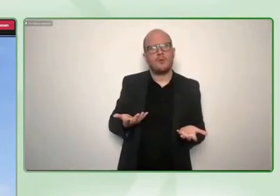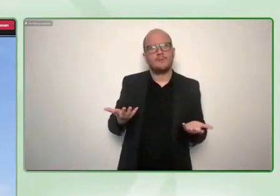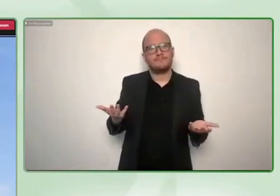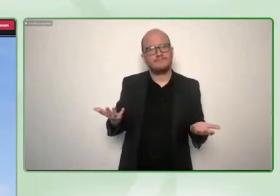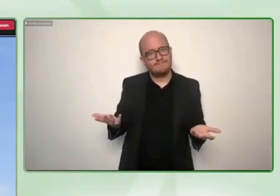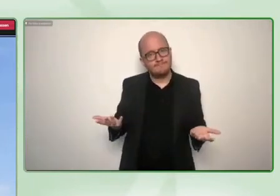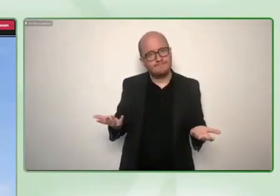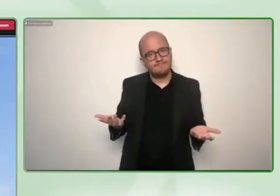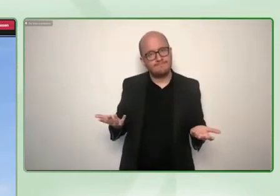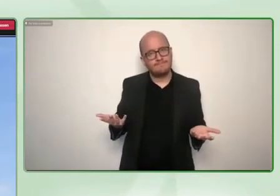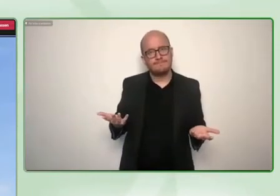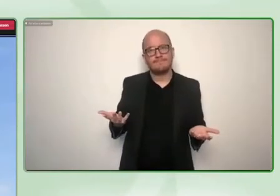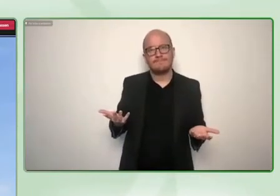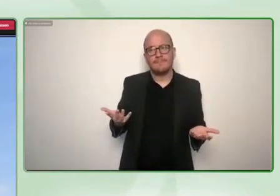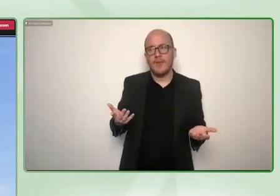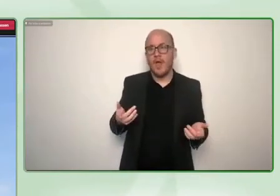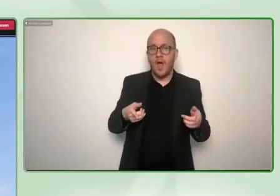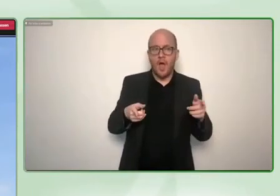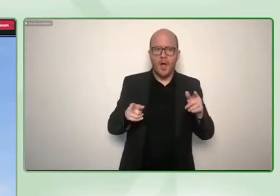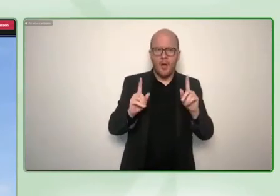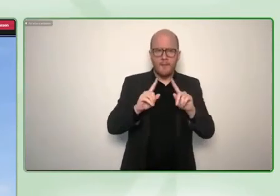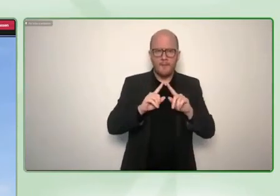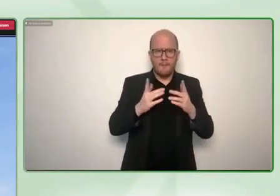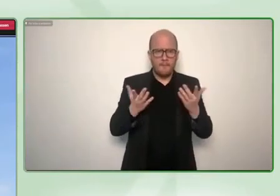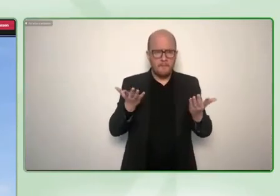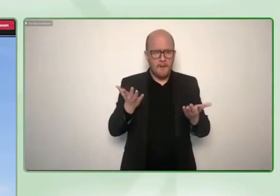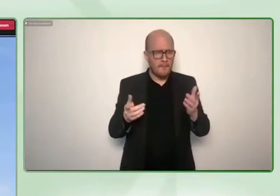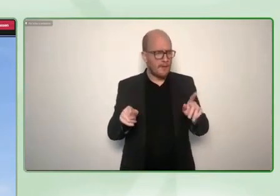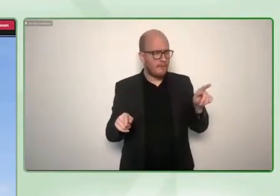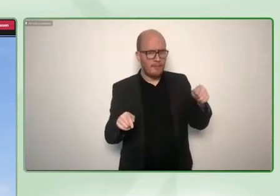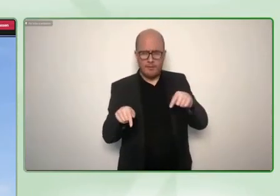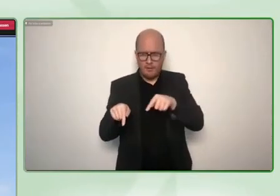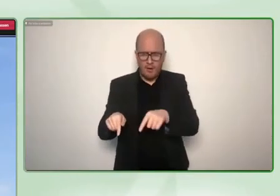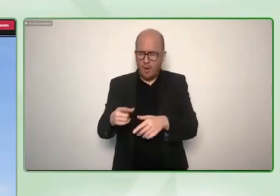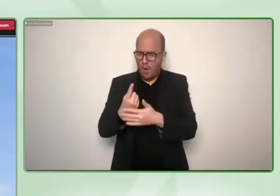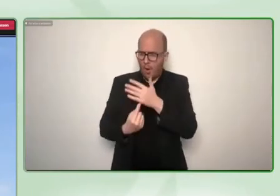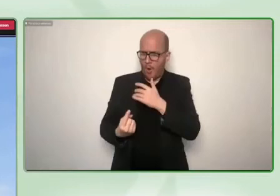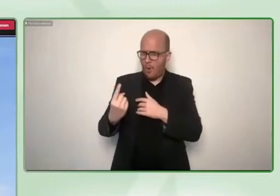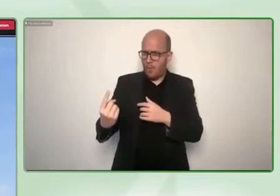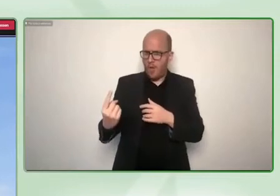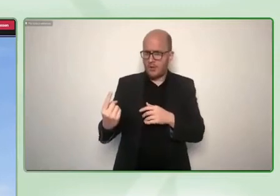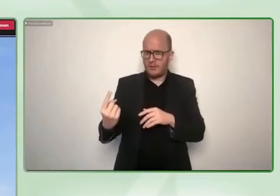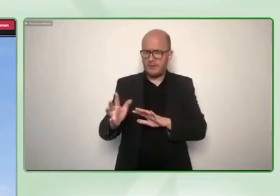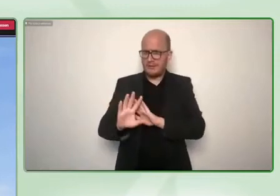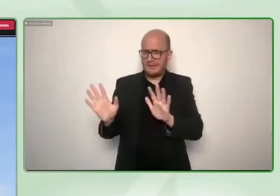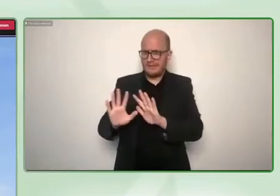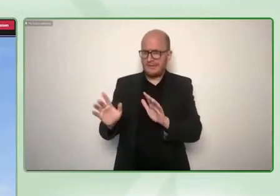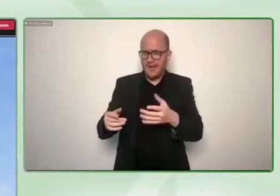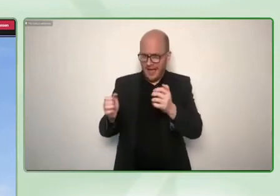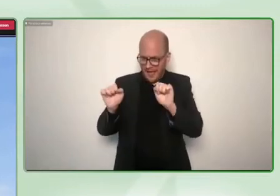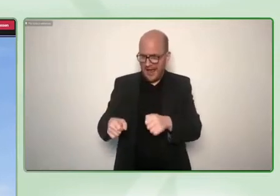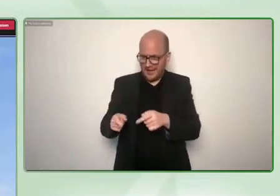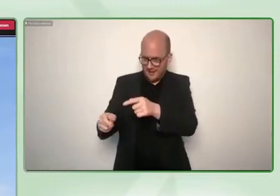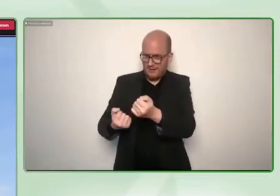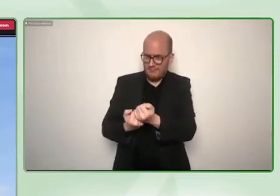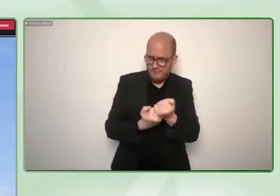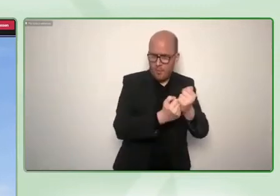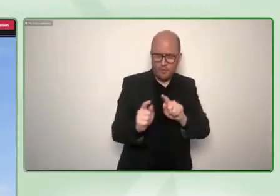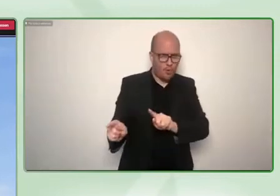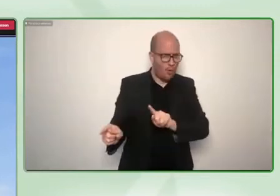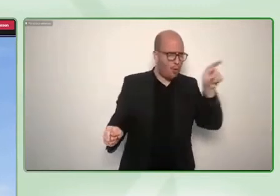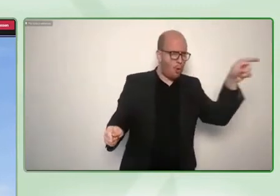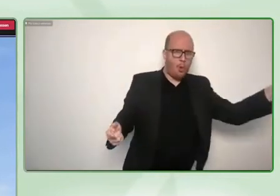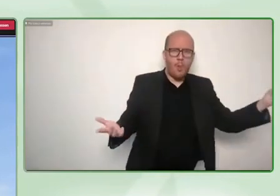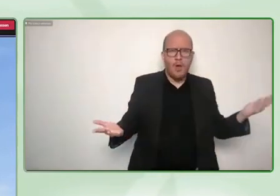significant elsewhere or if they realize that this is just not what they are passionate about maybe they should not scale or they should scale in a way